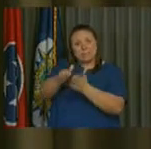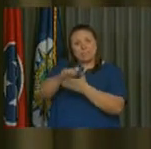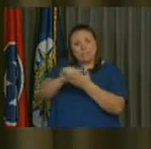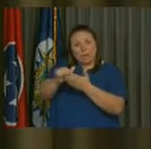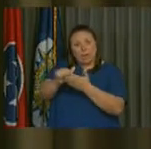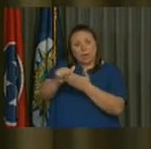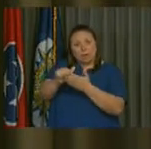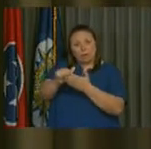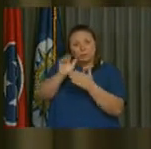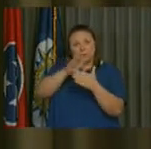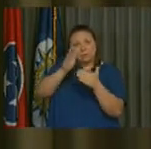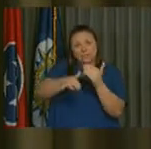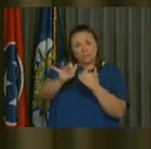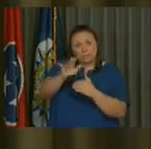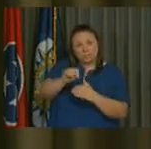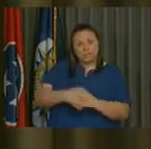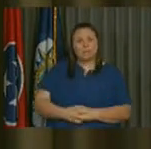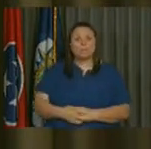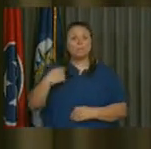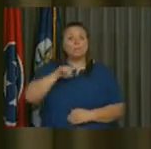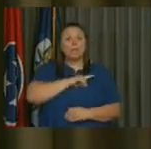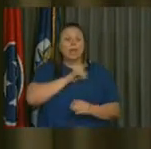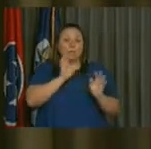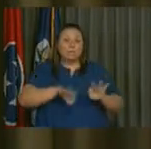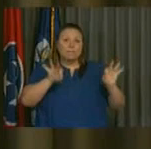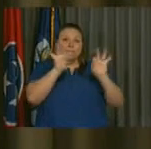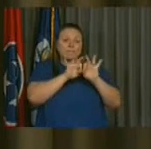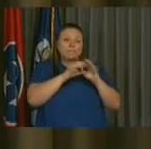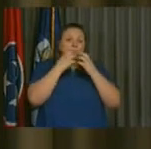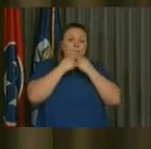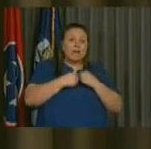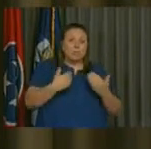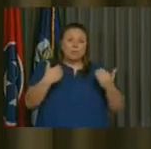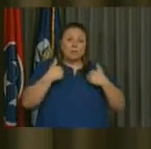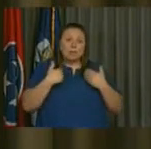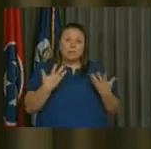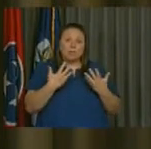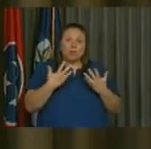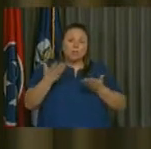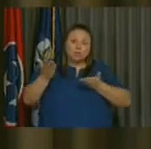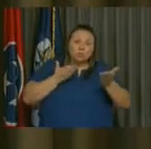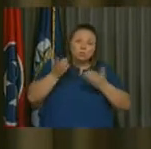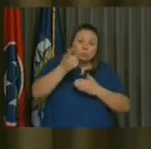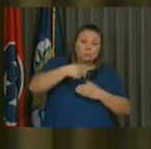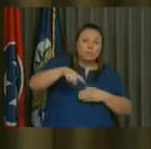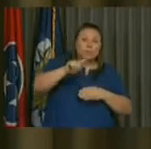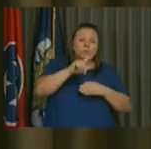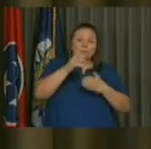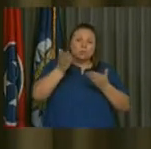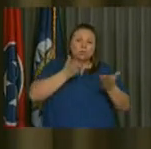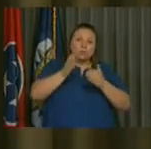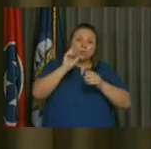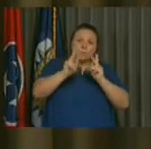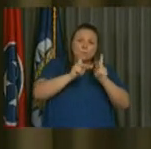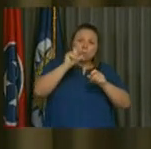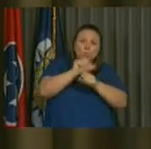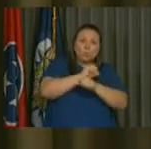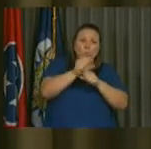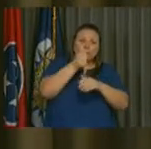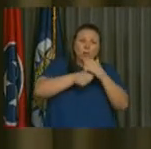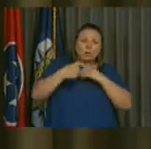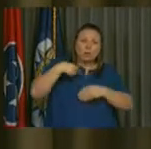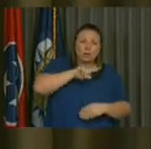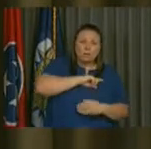What are our values here? Our values are to serve our employees. We are